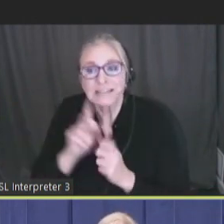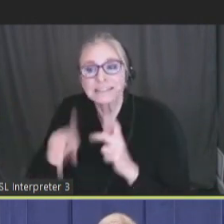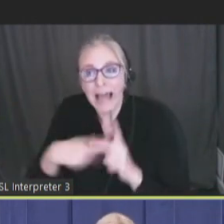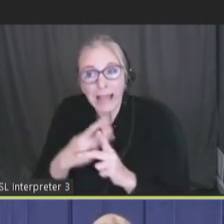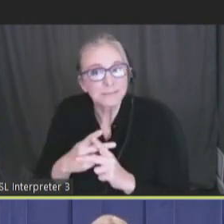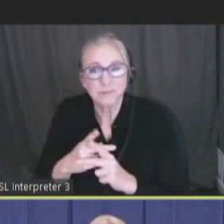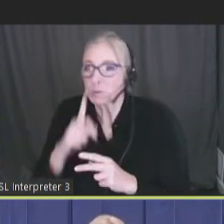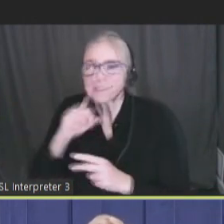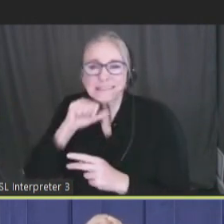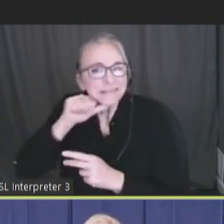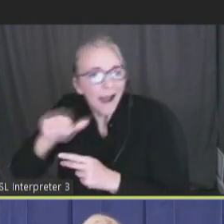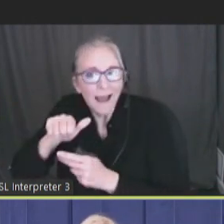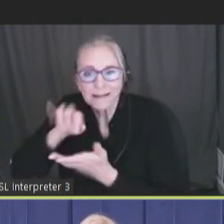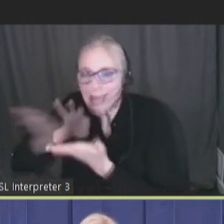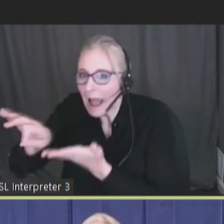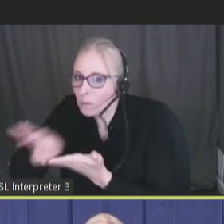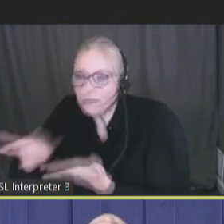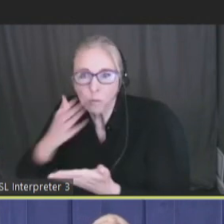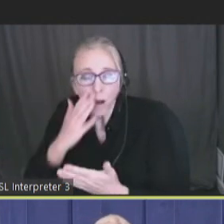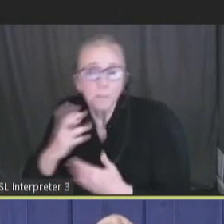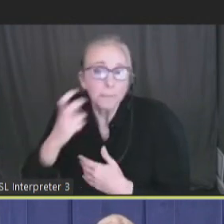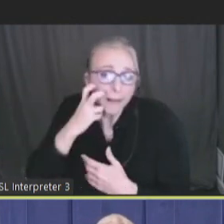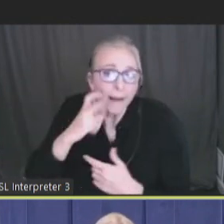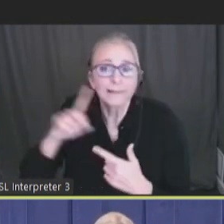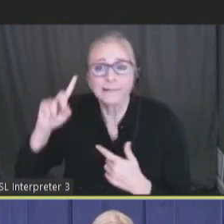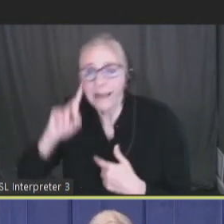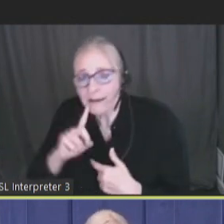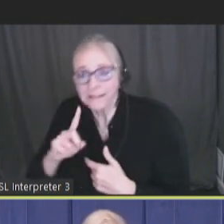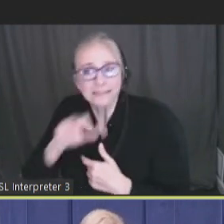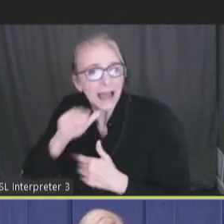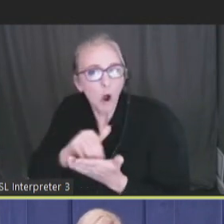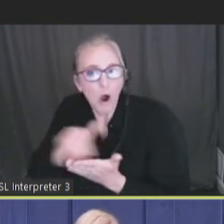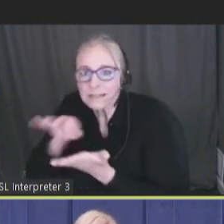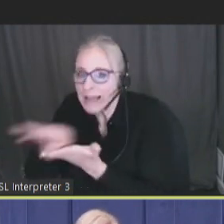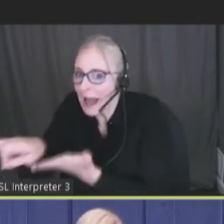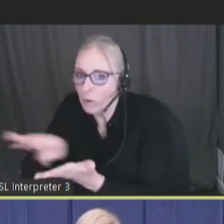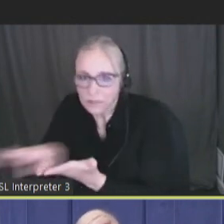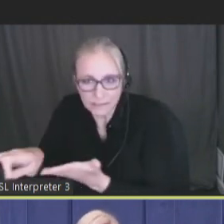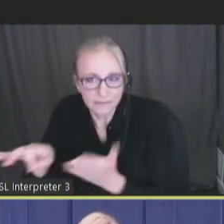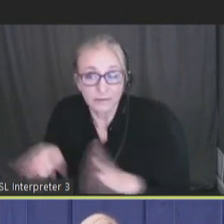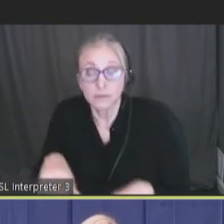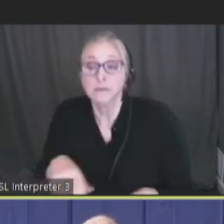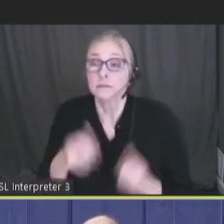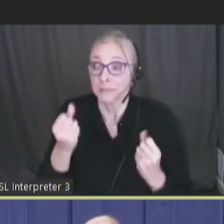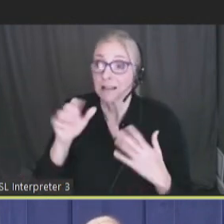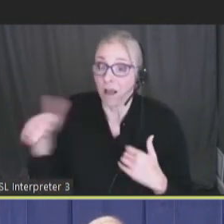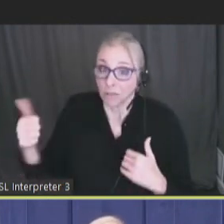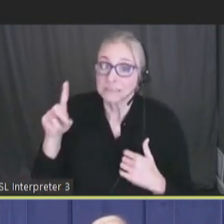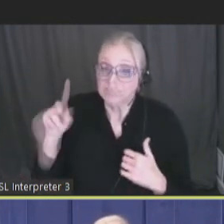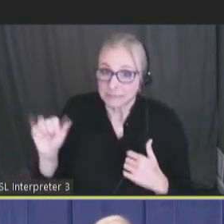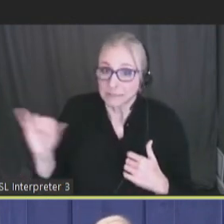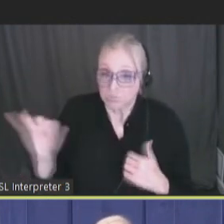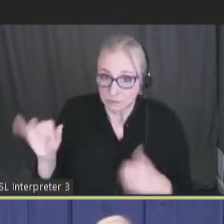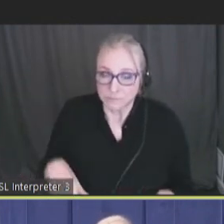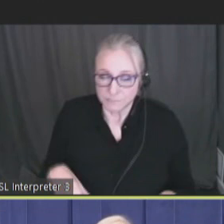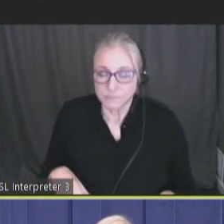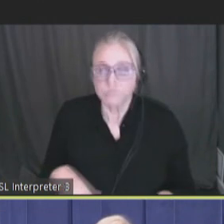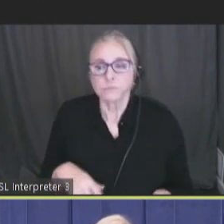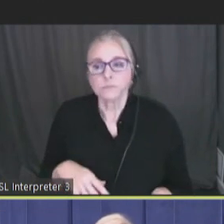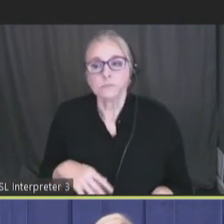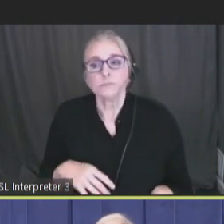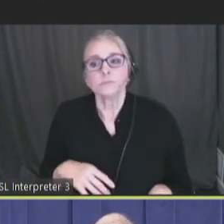poorly captured. People who are blind, people who are deaf, for example, and many other disability categories.